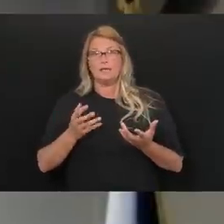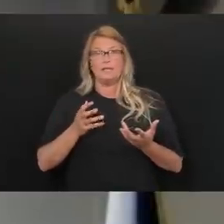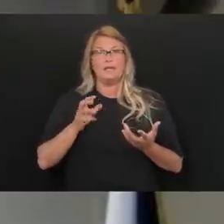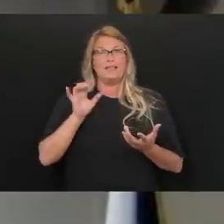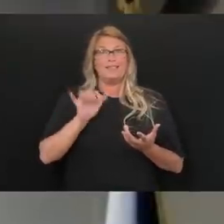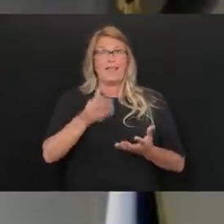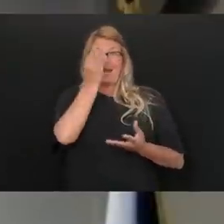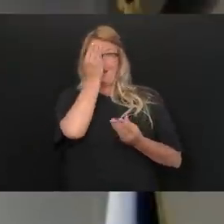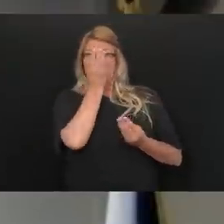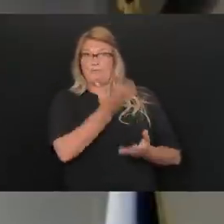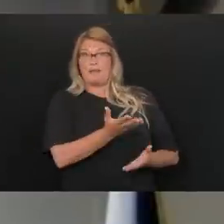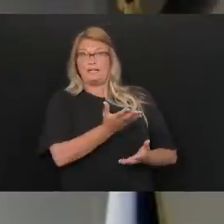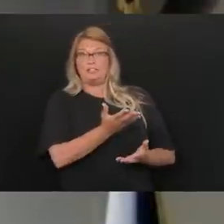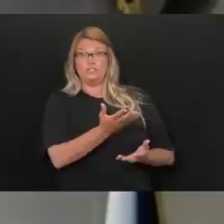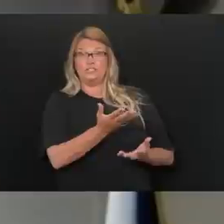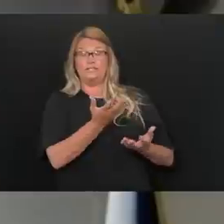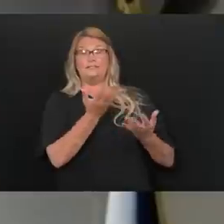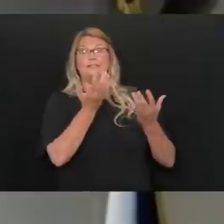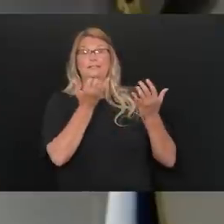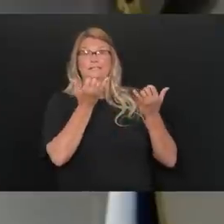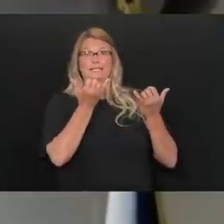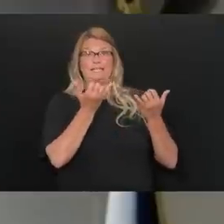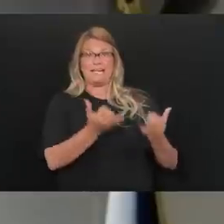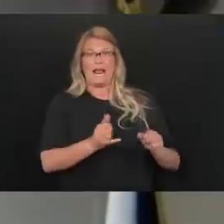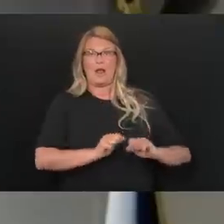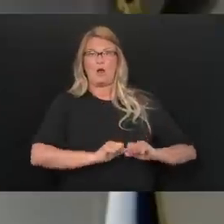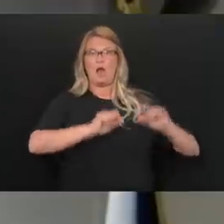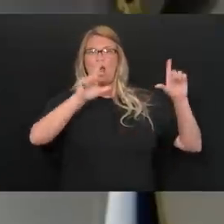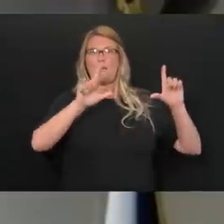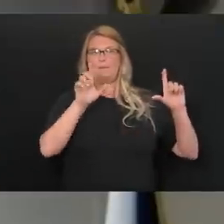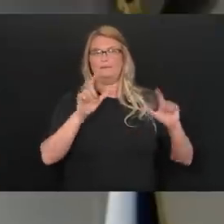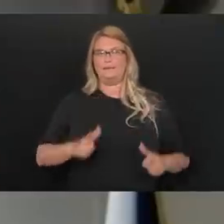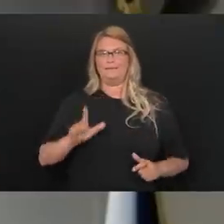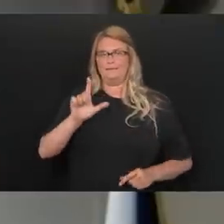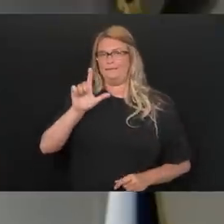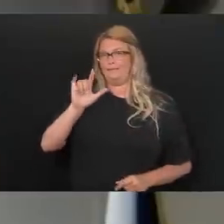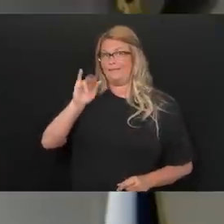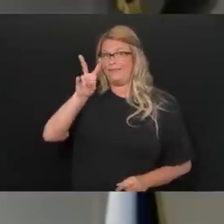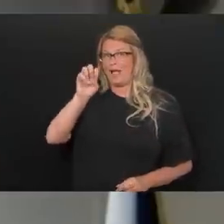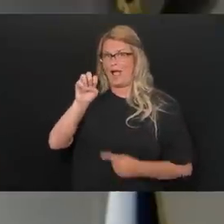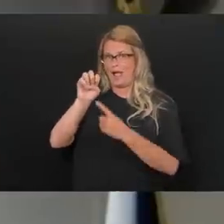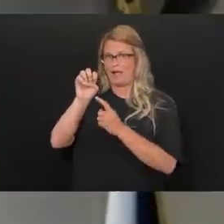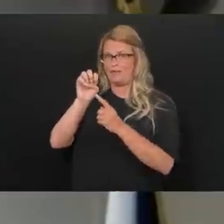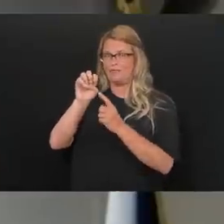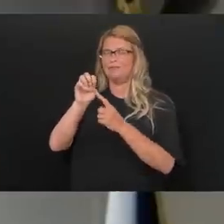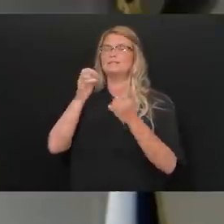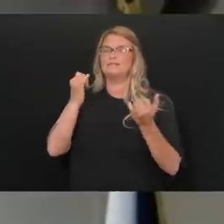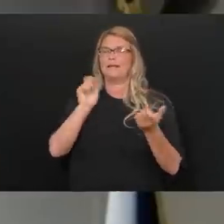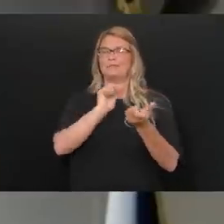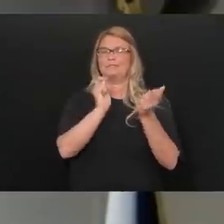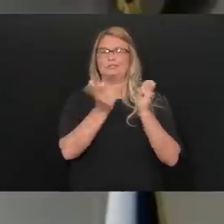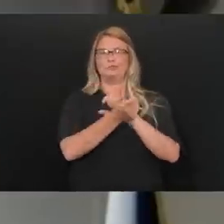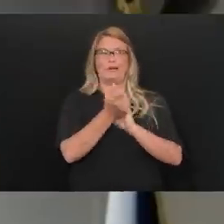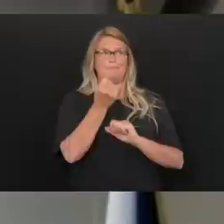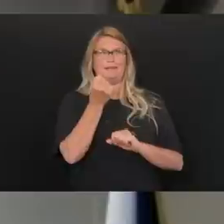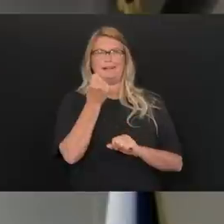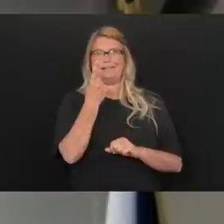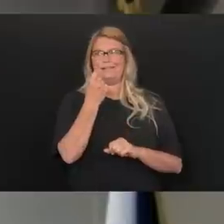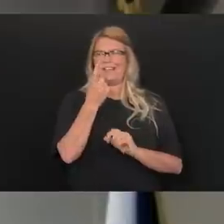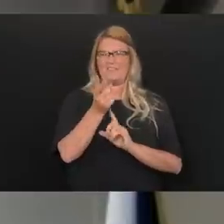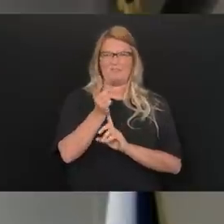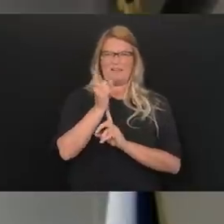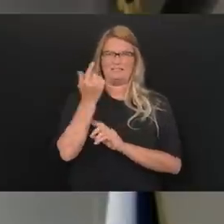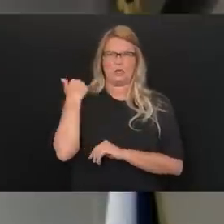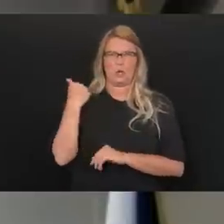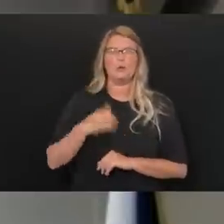data that is now, uh, uh, uh, the dashboard came back up with the correct data at 11 minutes after just a few